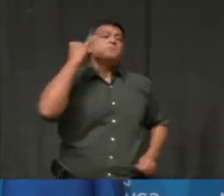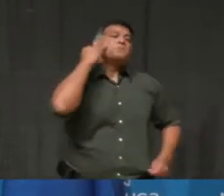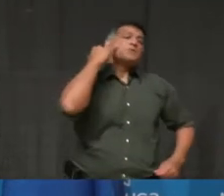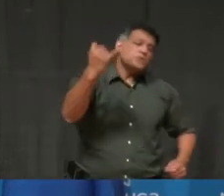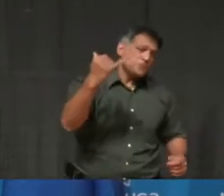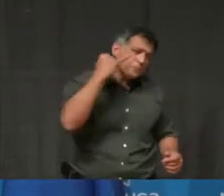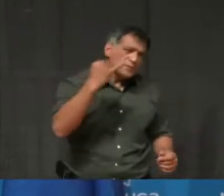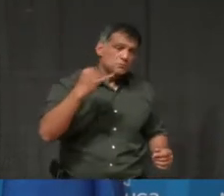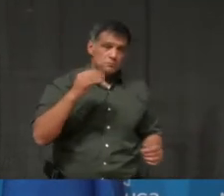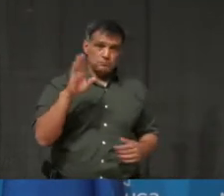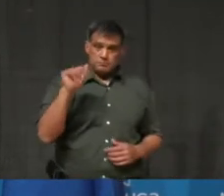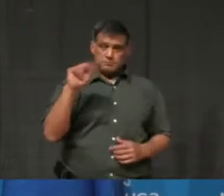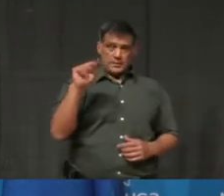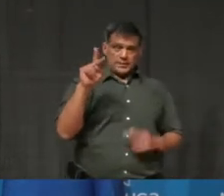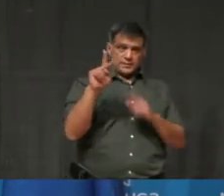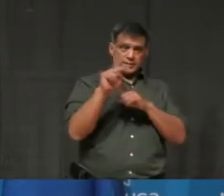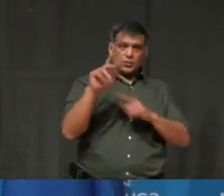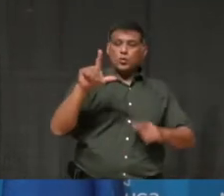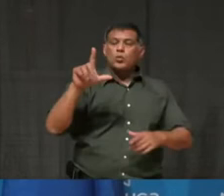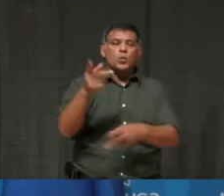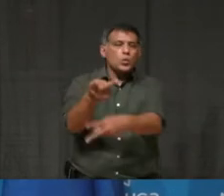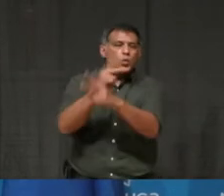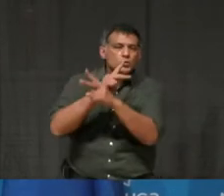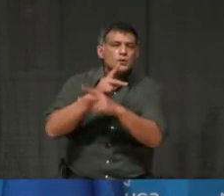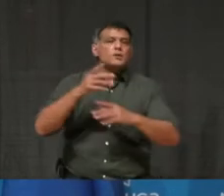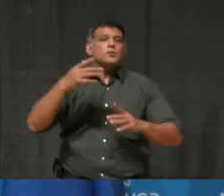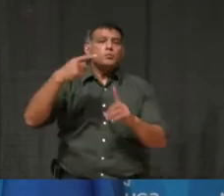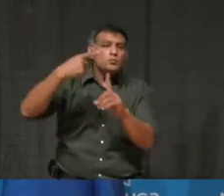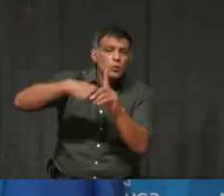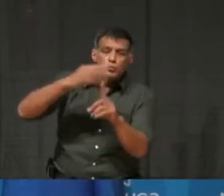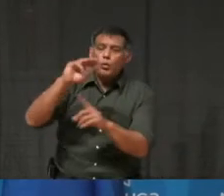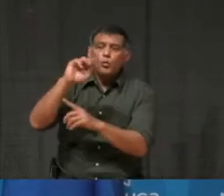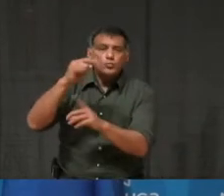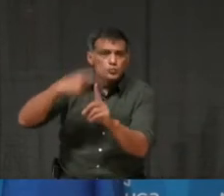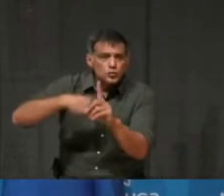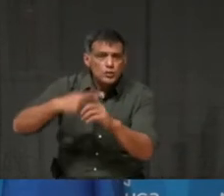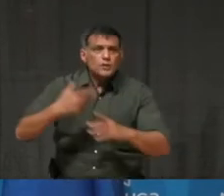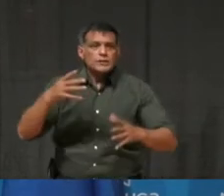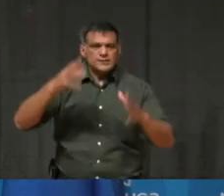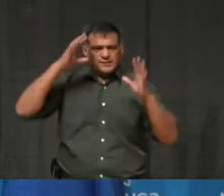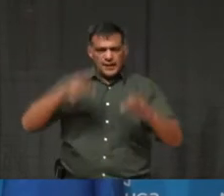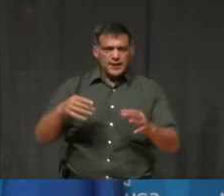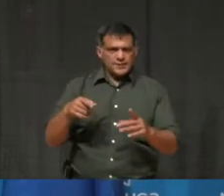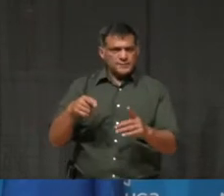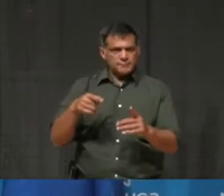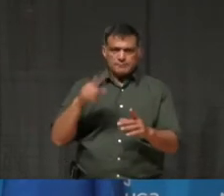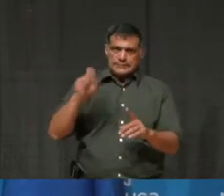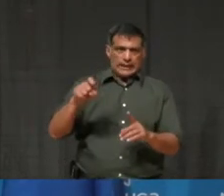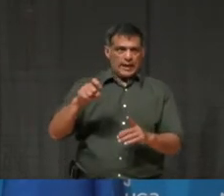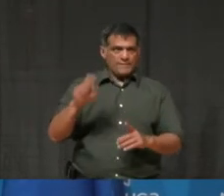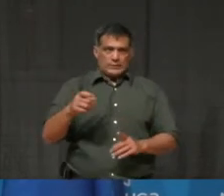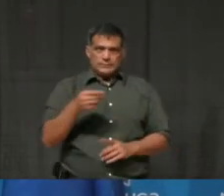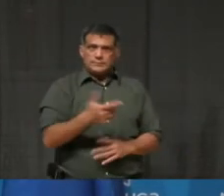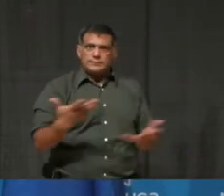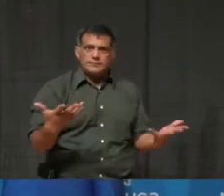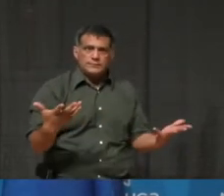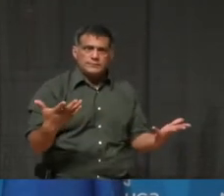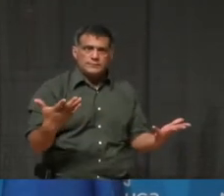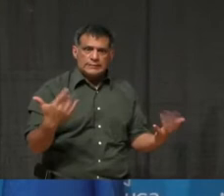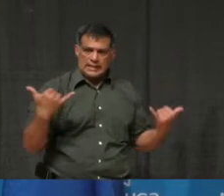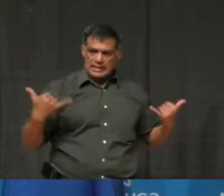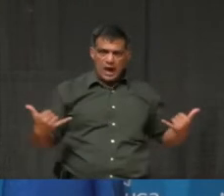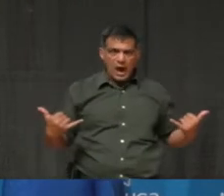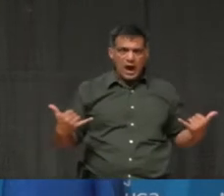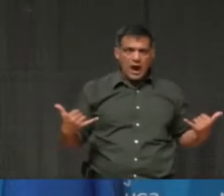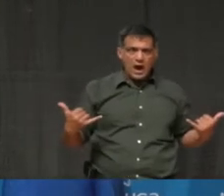bank loan or a mortgage is one of the biggest expenses that you have. And we need to get through this time to get to the next